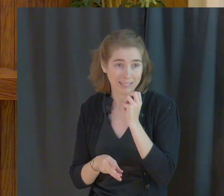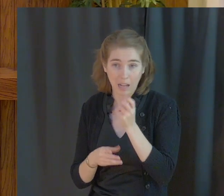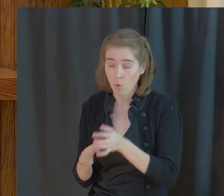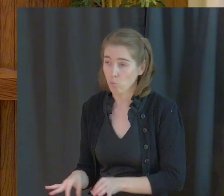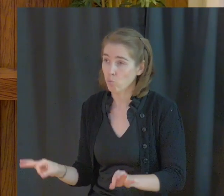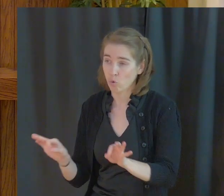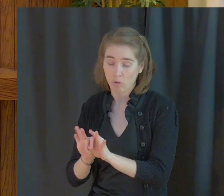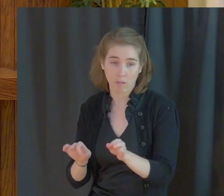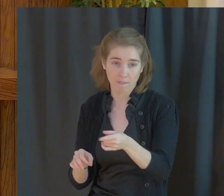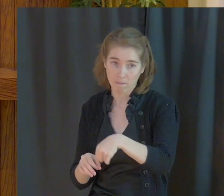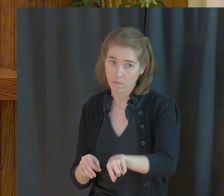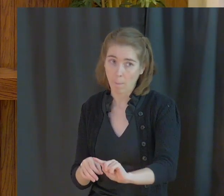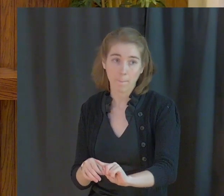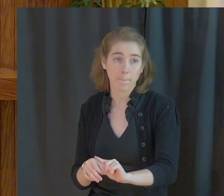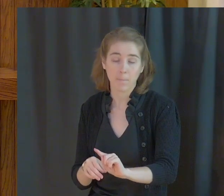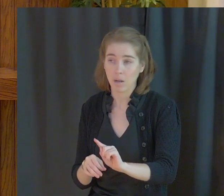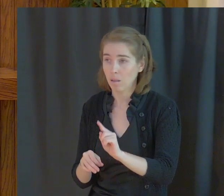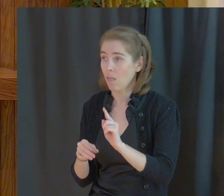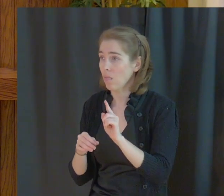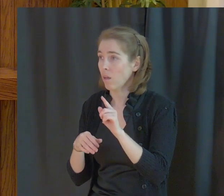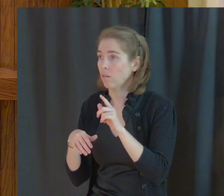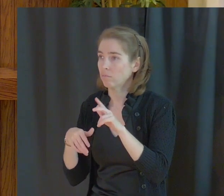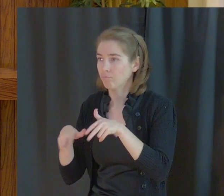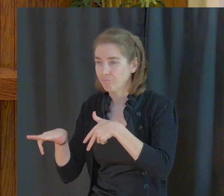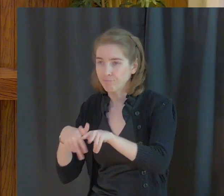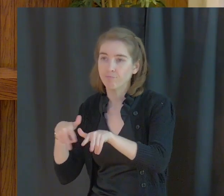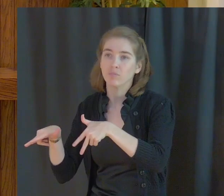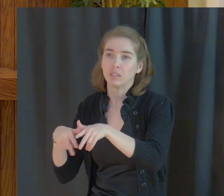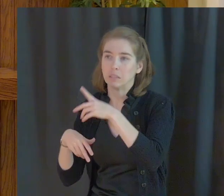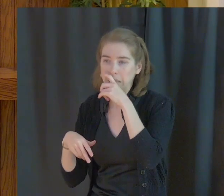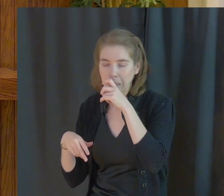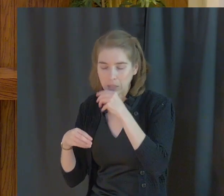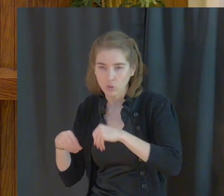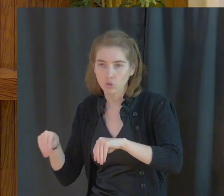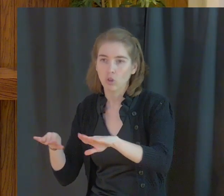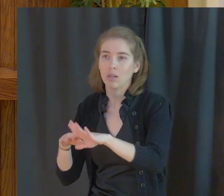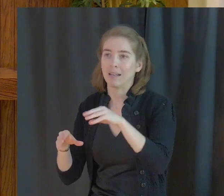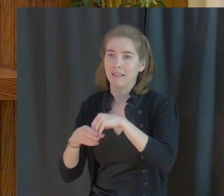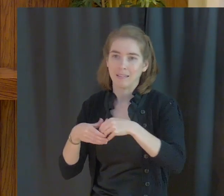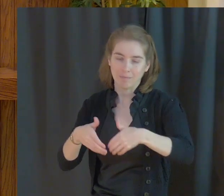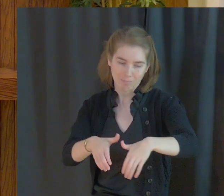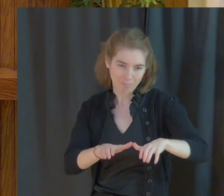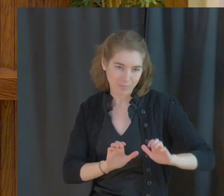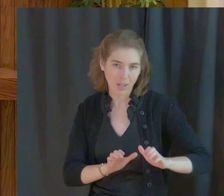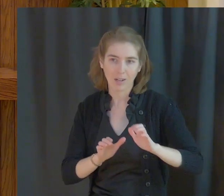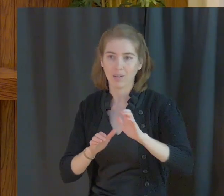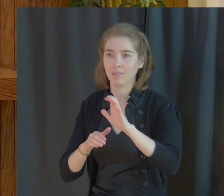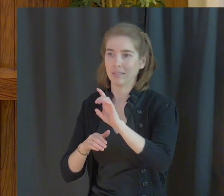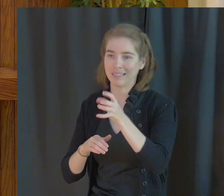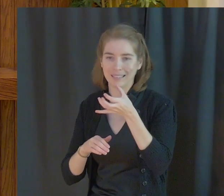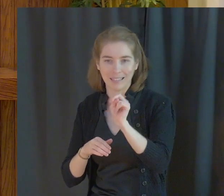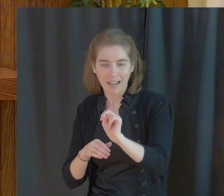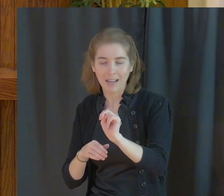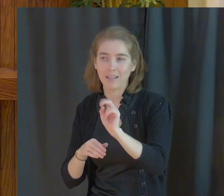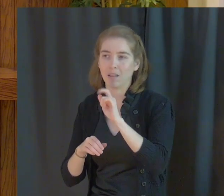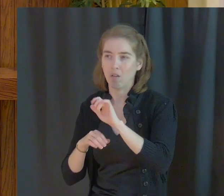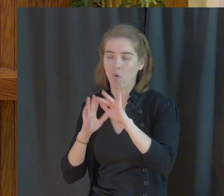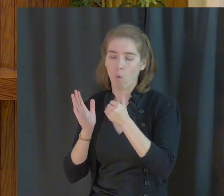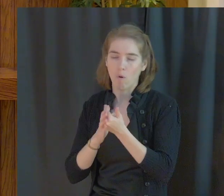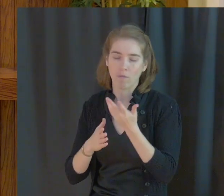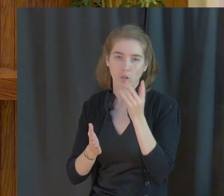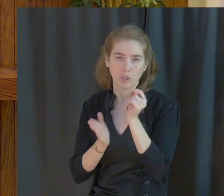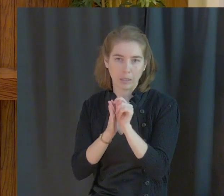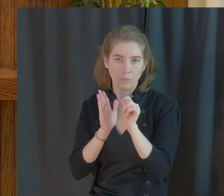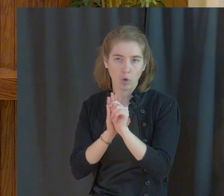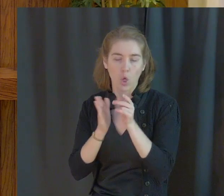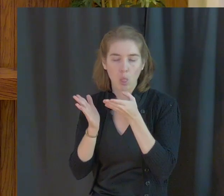worthy. They wandered in the deserts, in the mountains, in the dens, in the caves. And all these, having attained a good testimony through